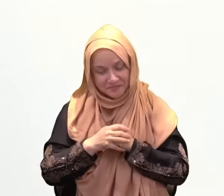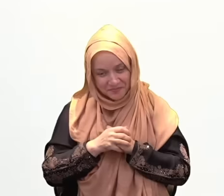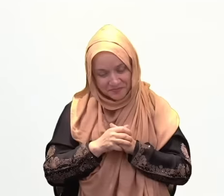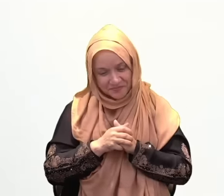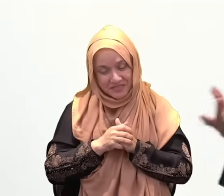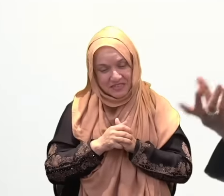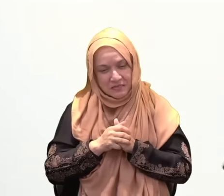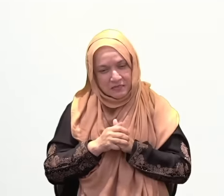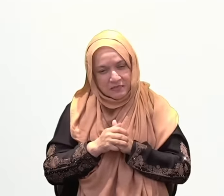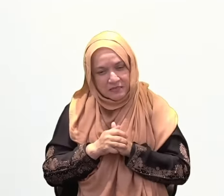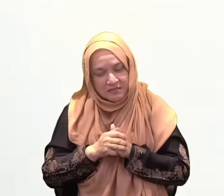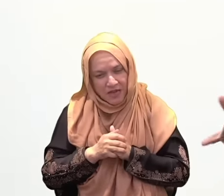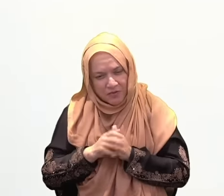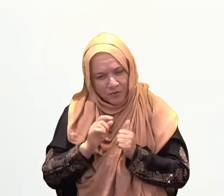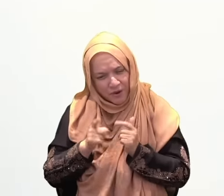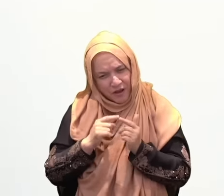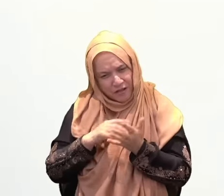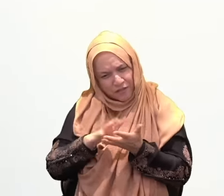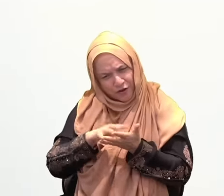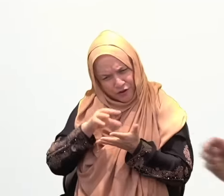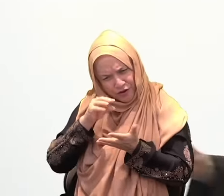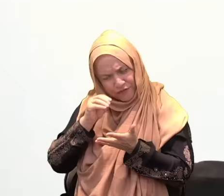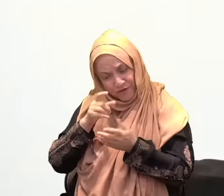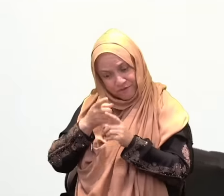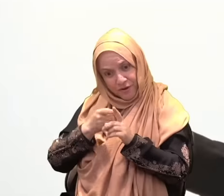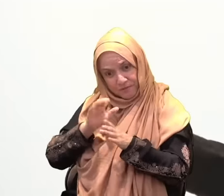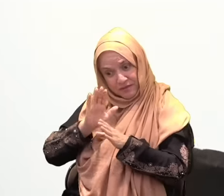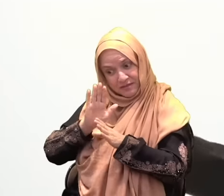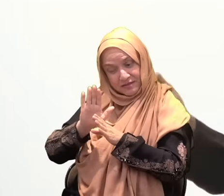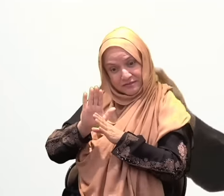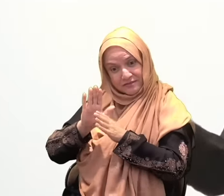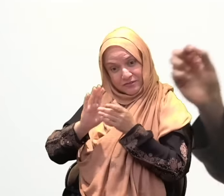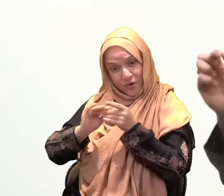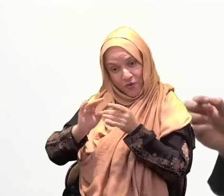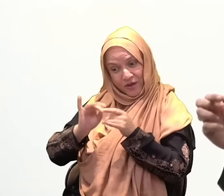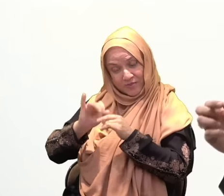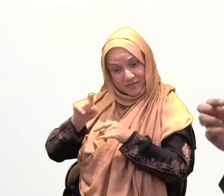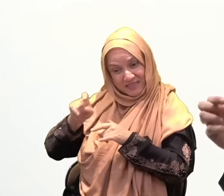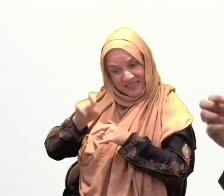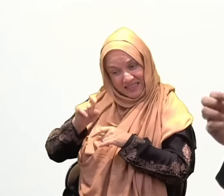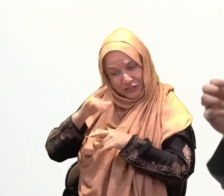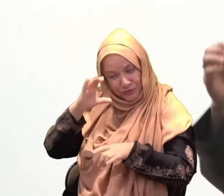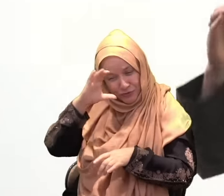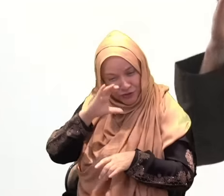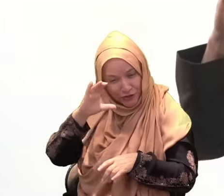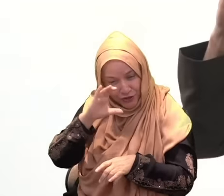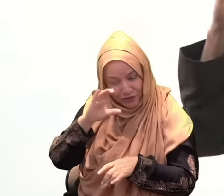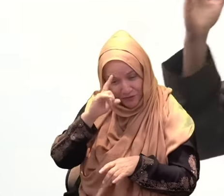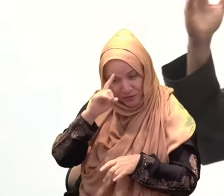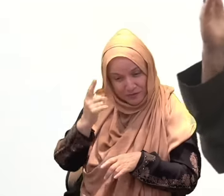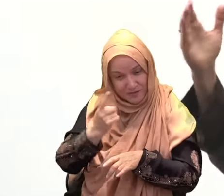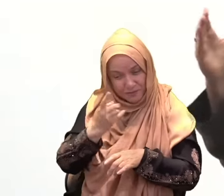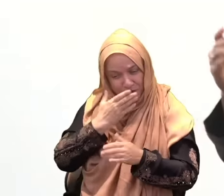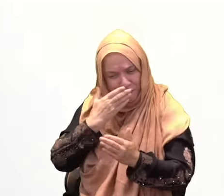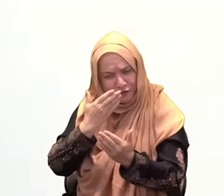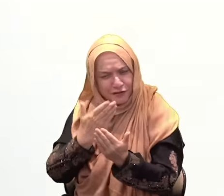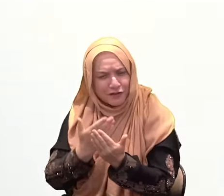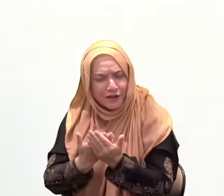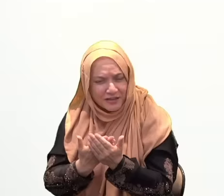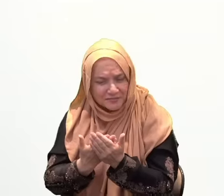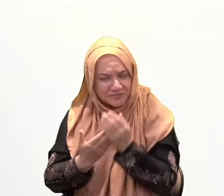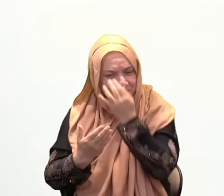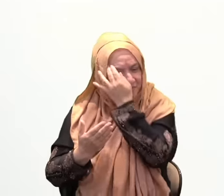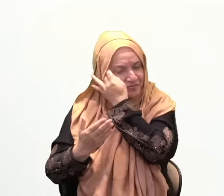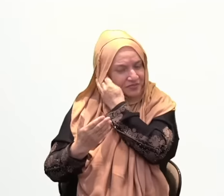alhamdulillah there's something there. Alhamdulillah There's something in the small morsel of food. There's something in the major tragedy.